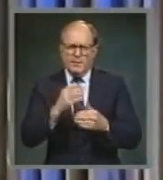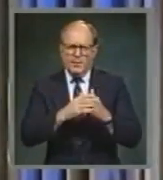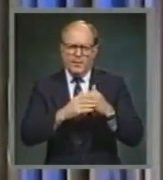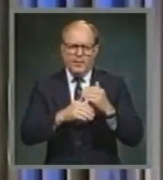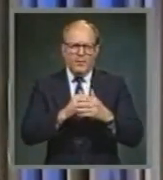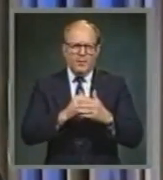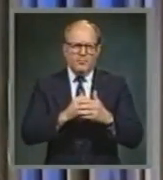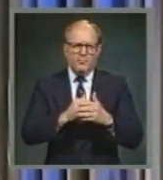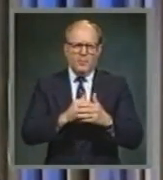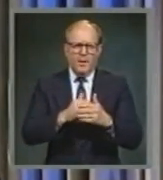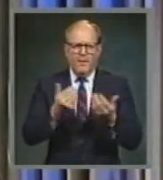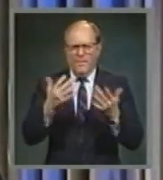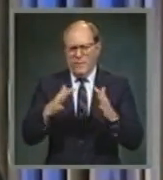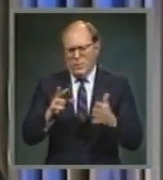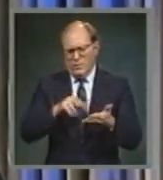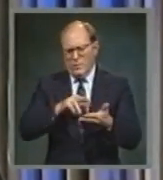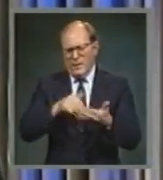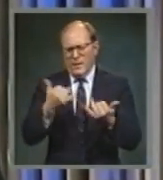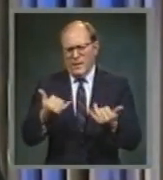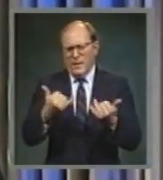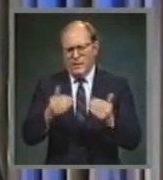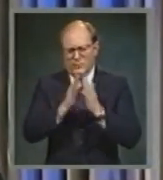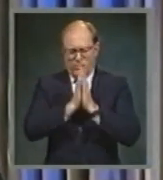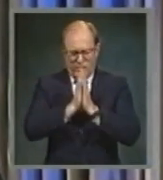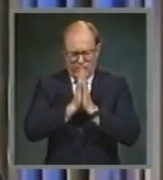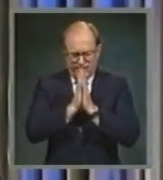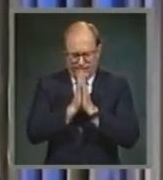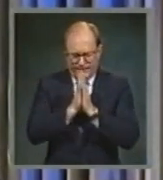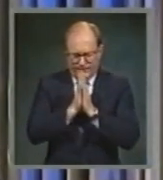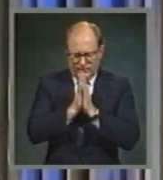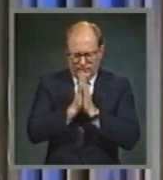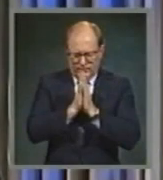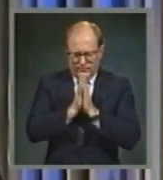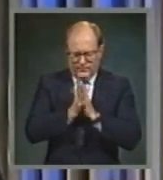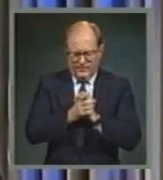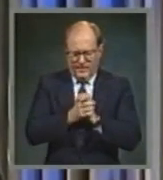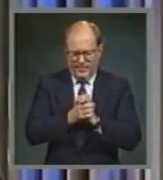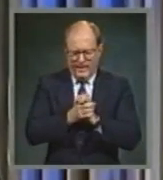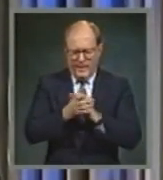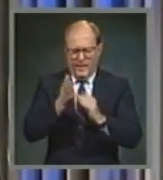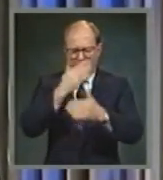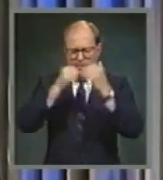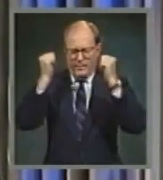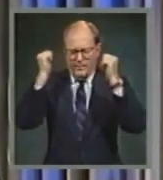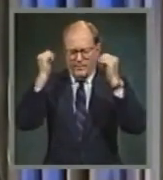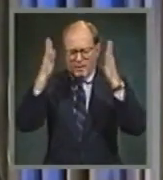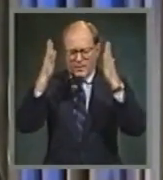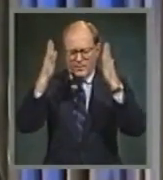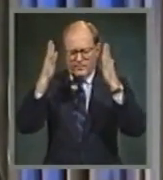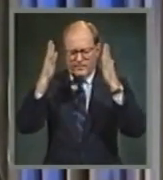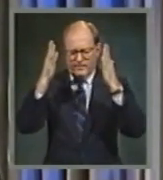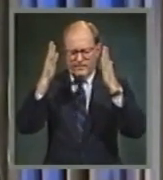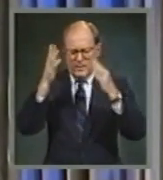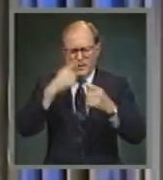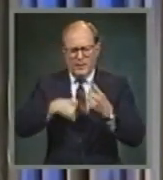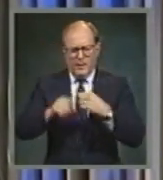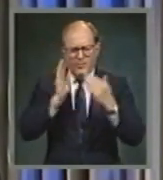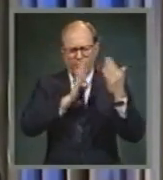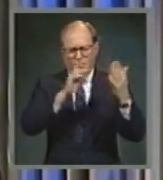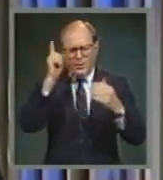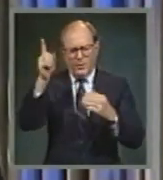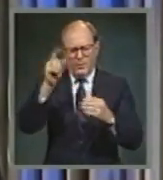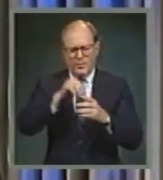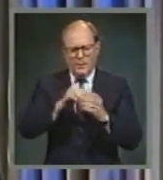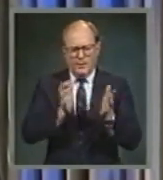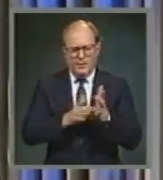the reading of those words from our Master, let us go to God in prayer. Our loving Father in heaven, we come to you in the name